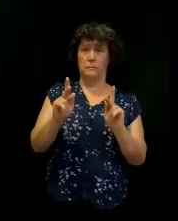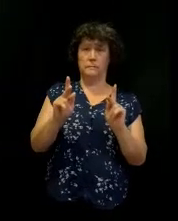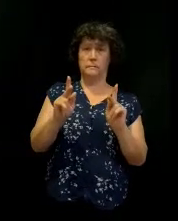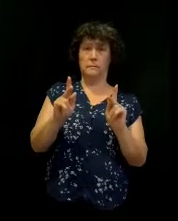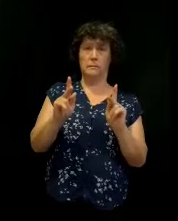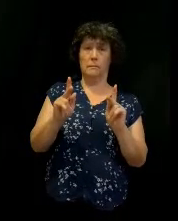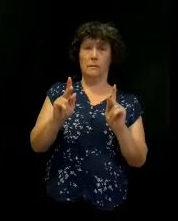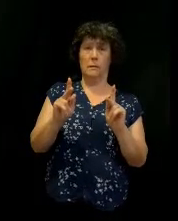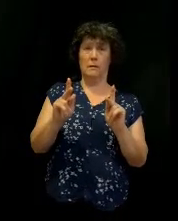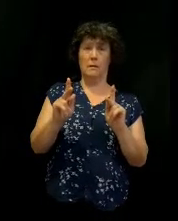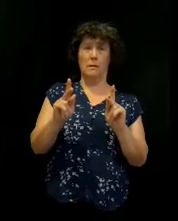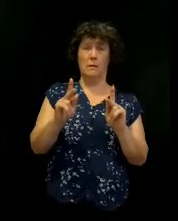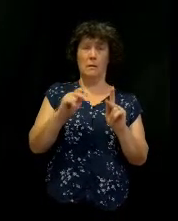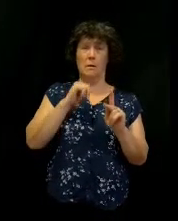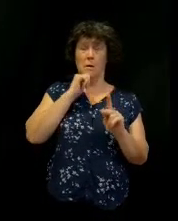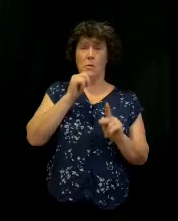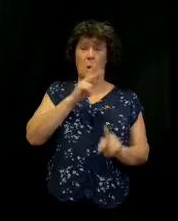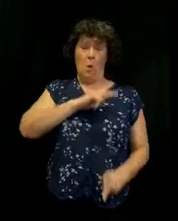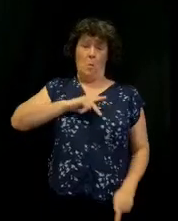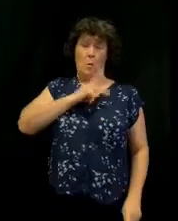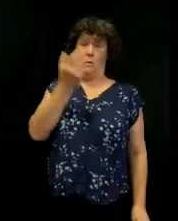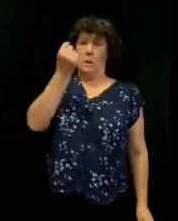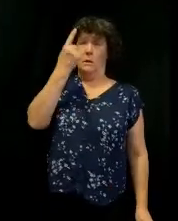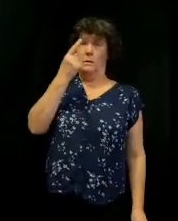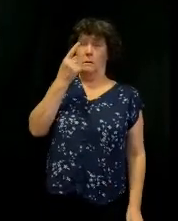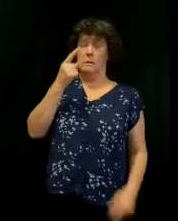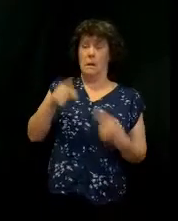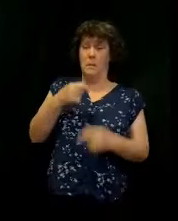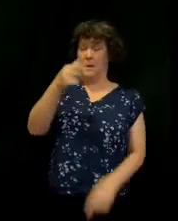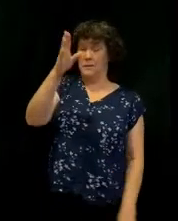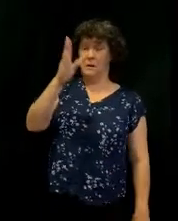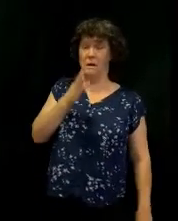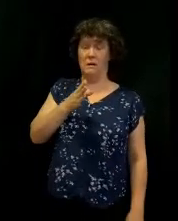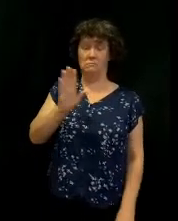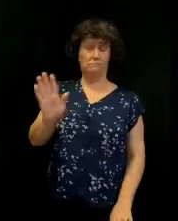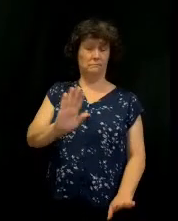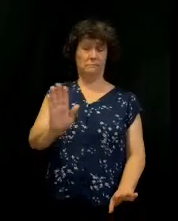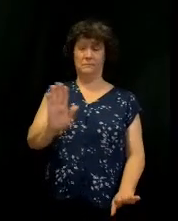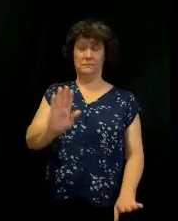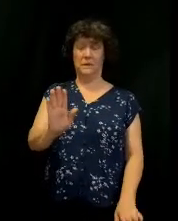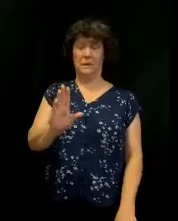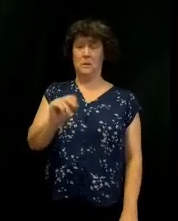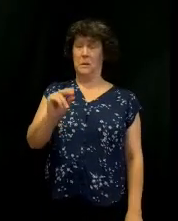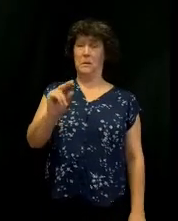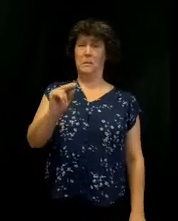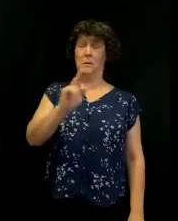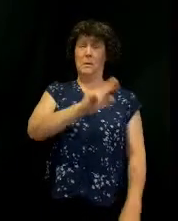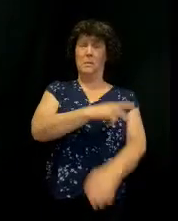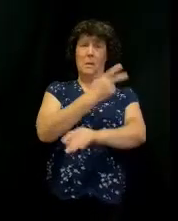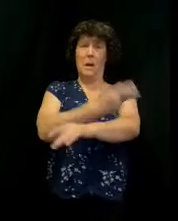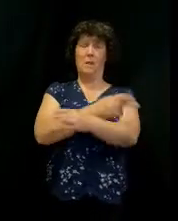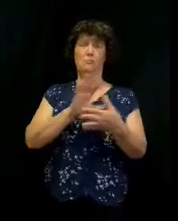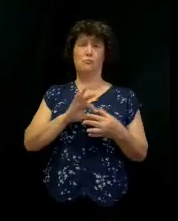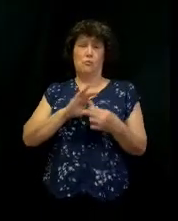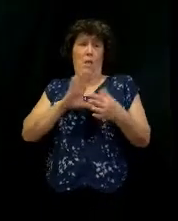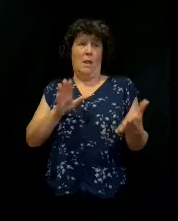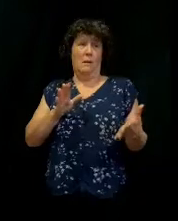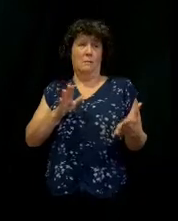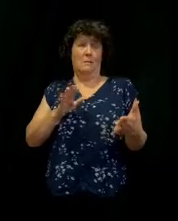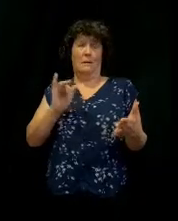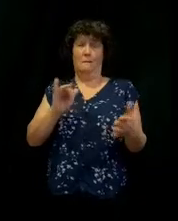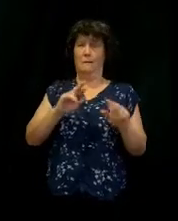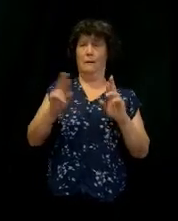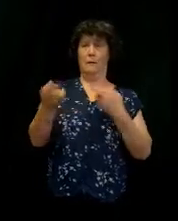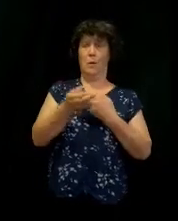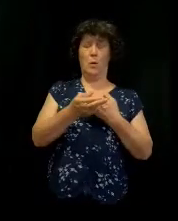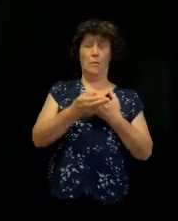But if there's no personal revelation of who God is, listen here. There will be no, there will be no power being released in that room at all.